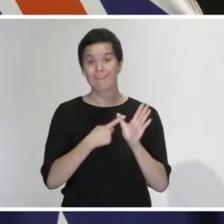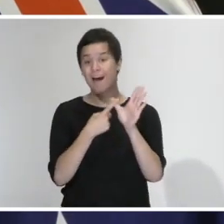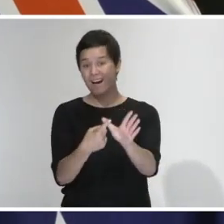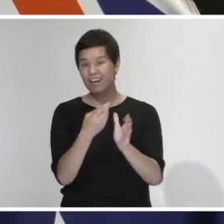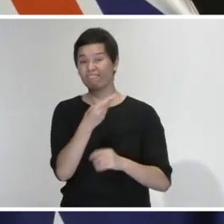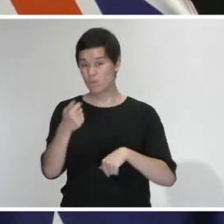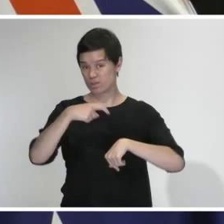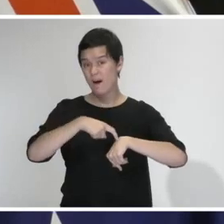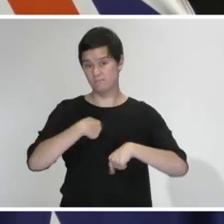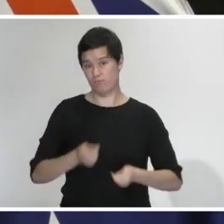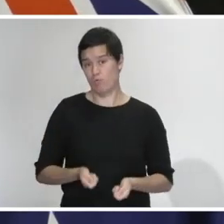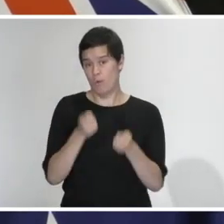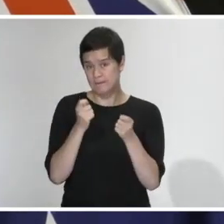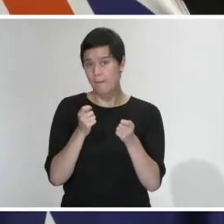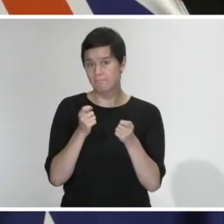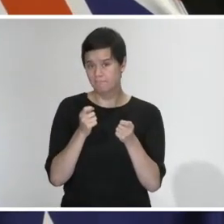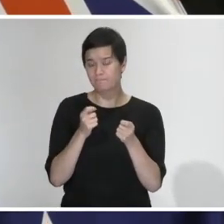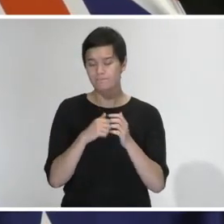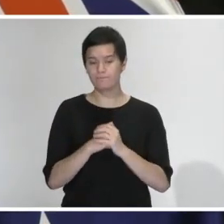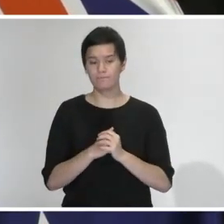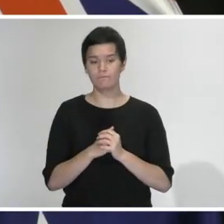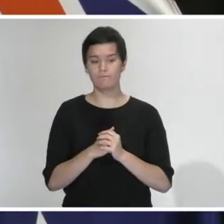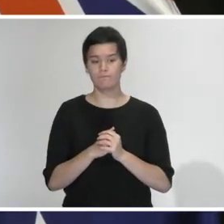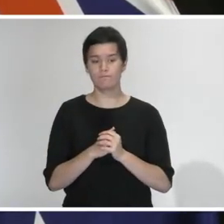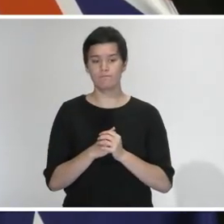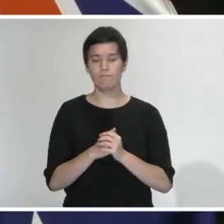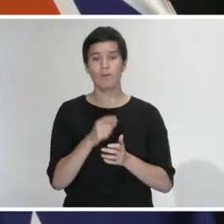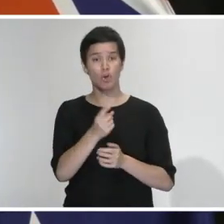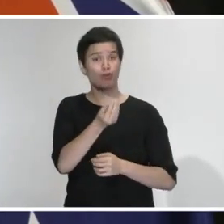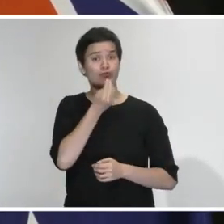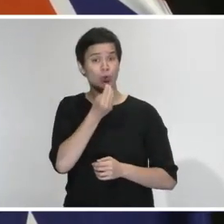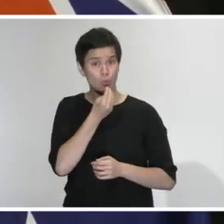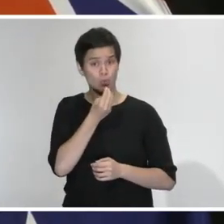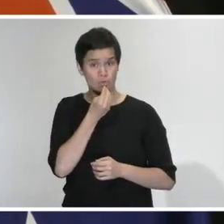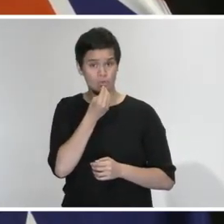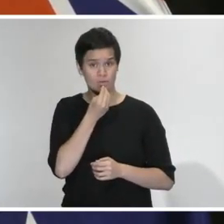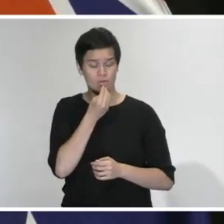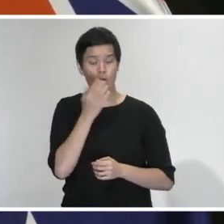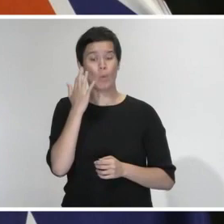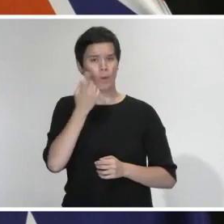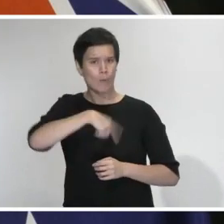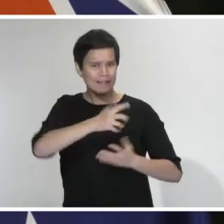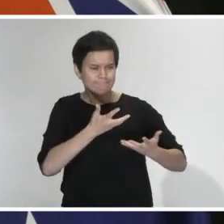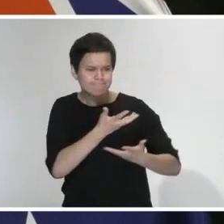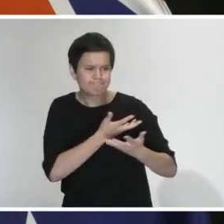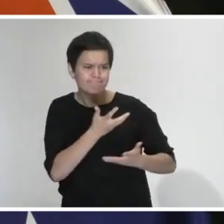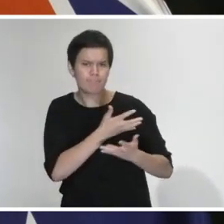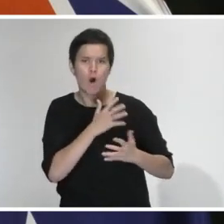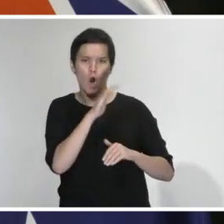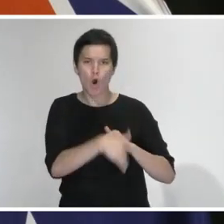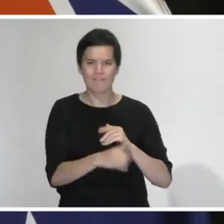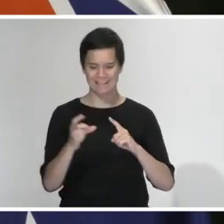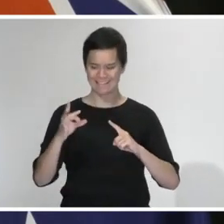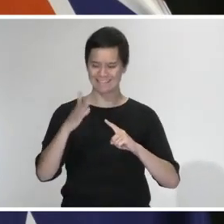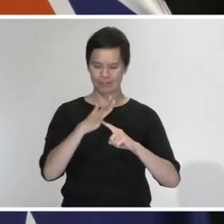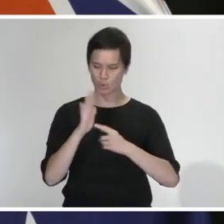that the access to whole food was something that from day one when we made a decision around essential services just being supermarkets,